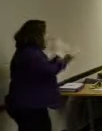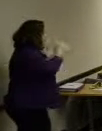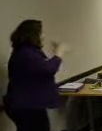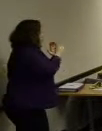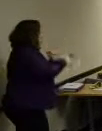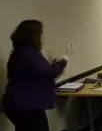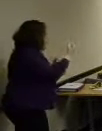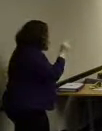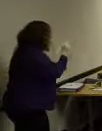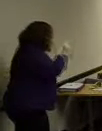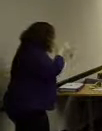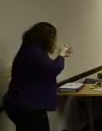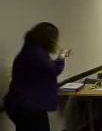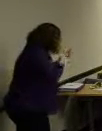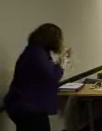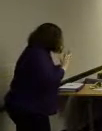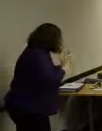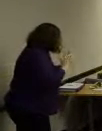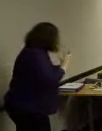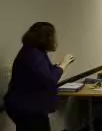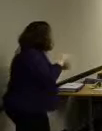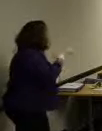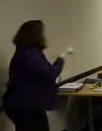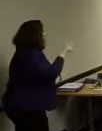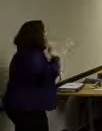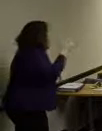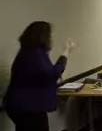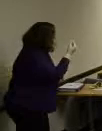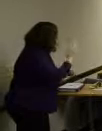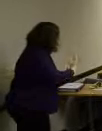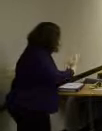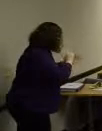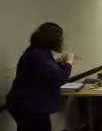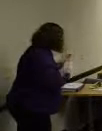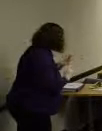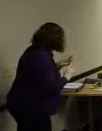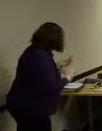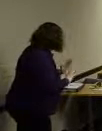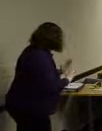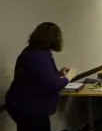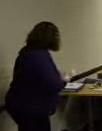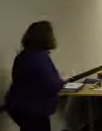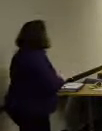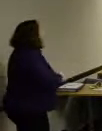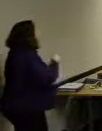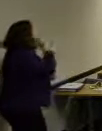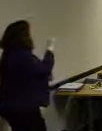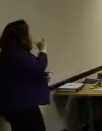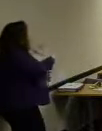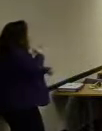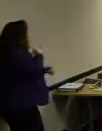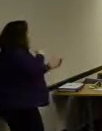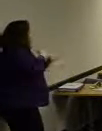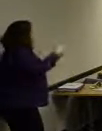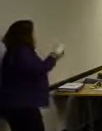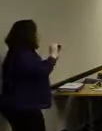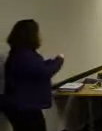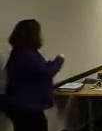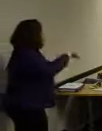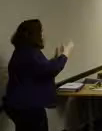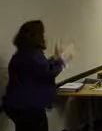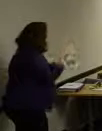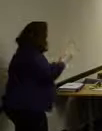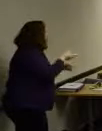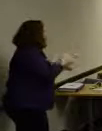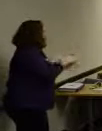away too much information. So I have to work with them on their interview skills, what they should say. And, you know, I tell them not